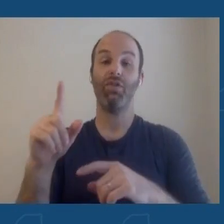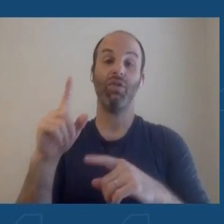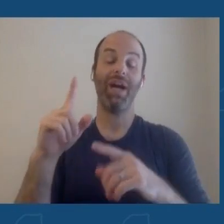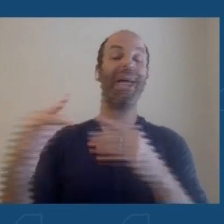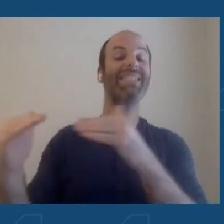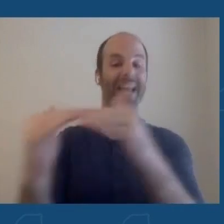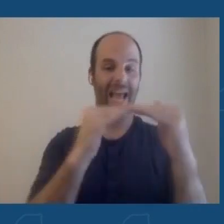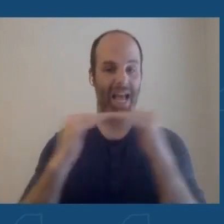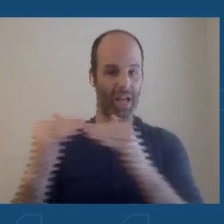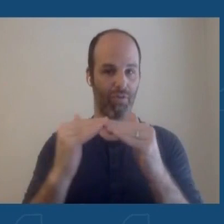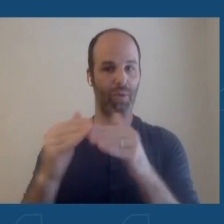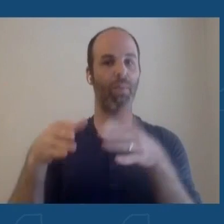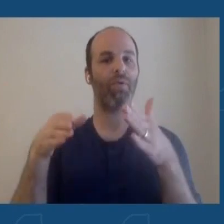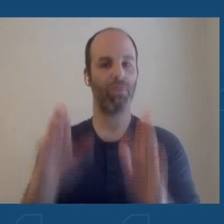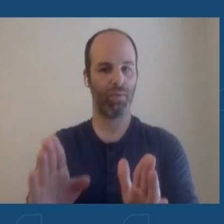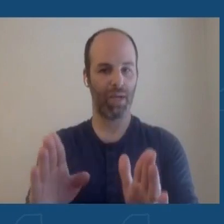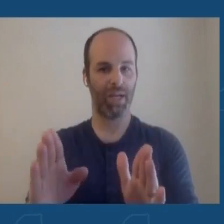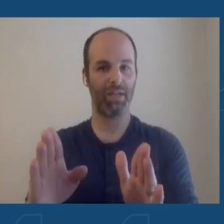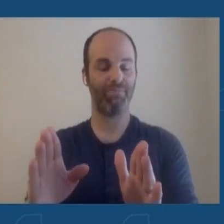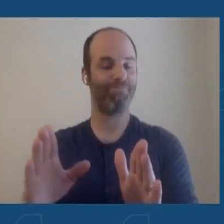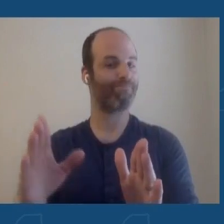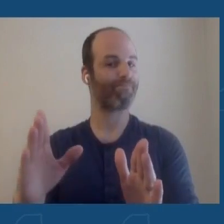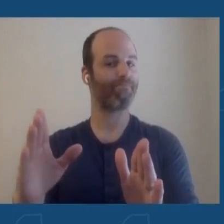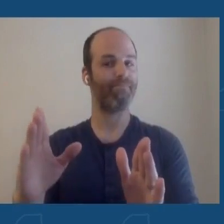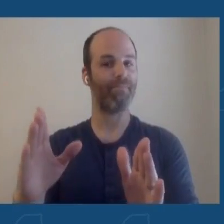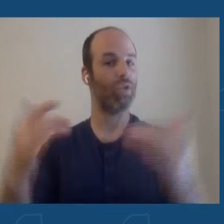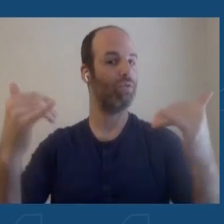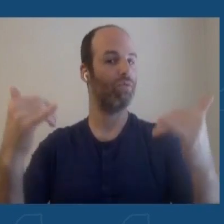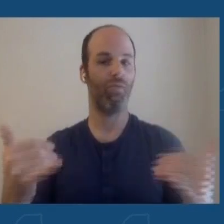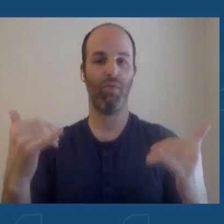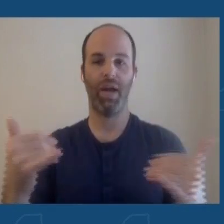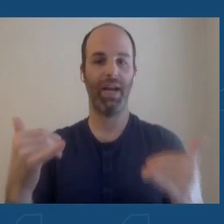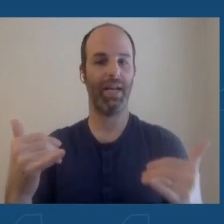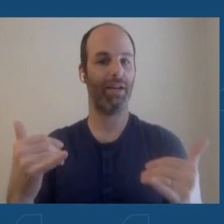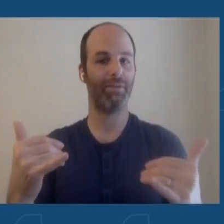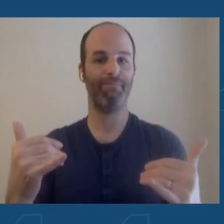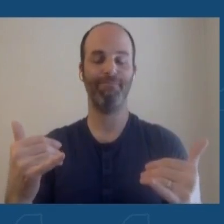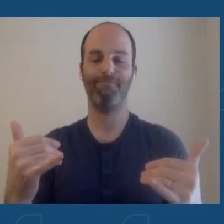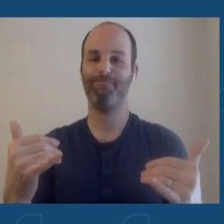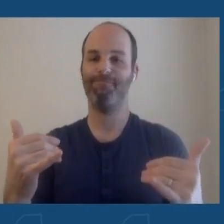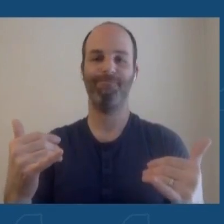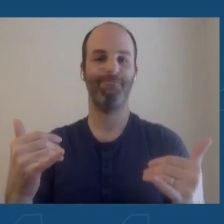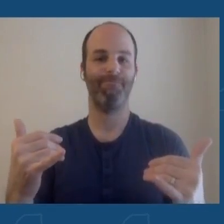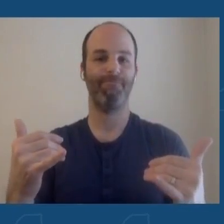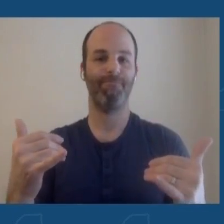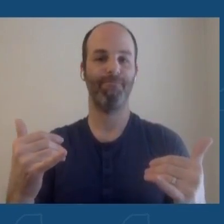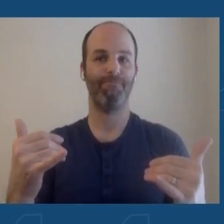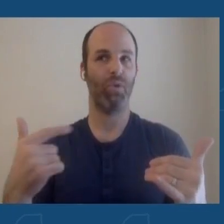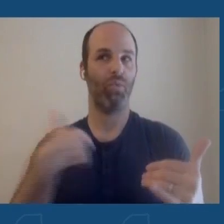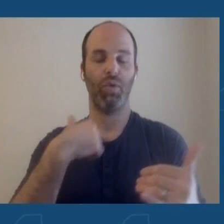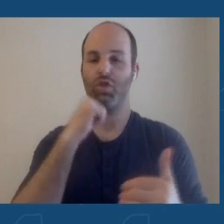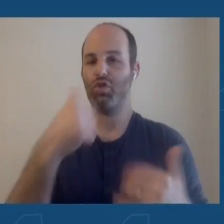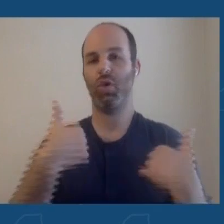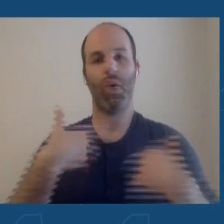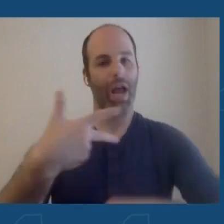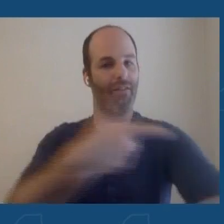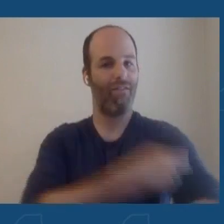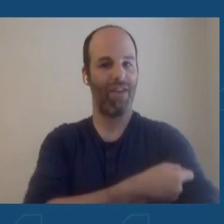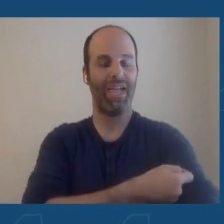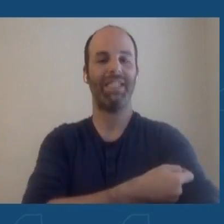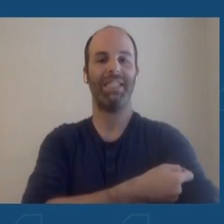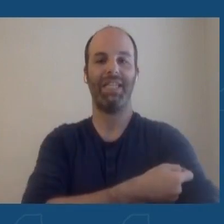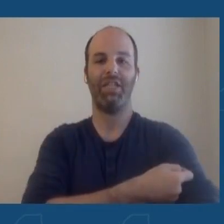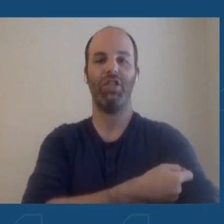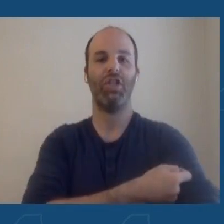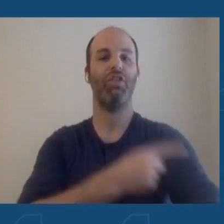fashion. We do not at this time have vaccine to provide vaccination to